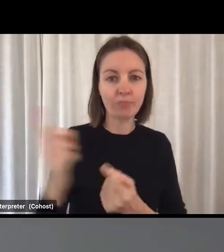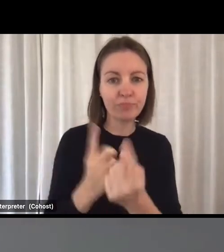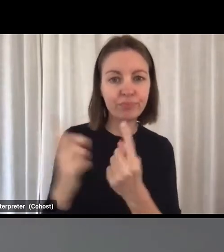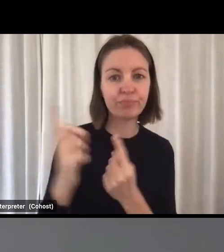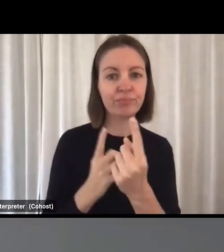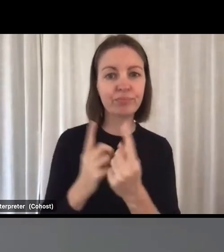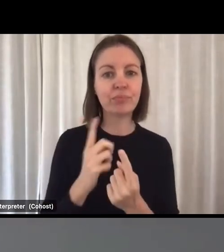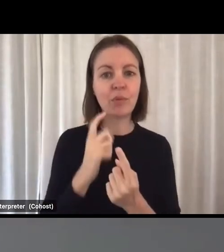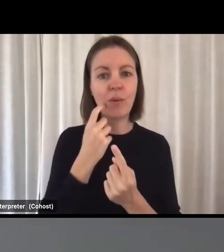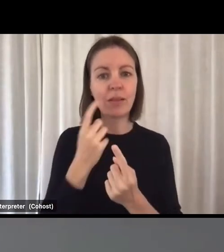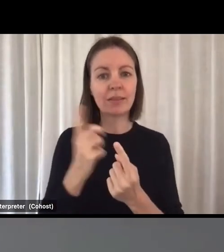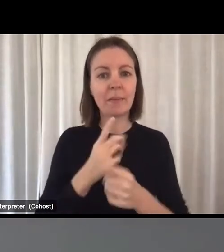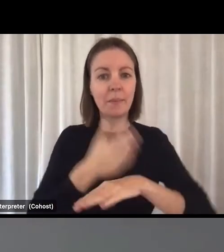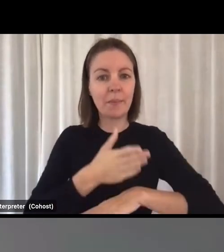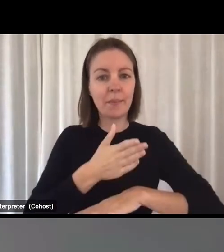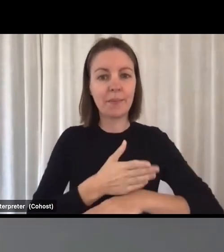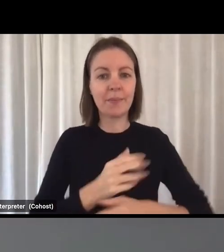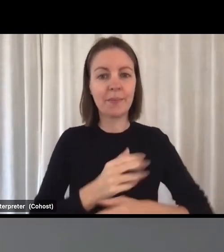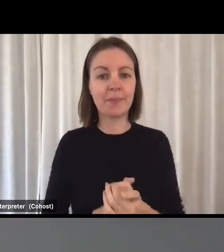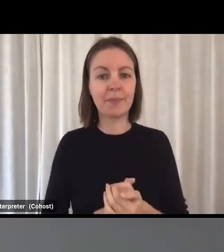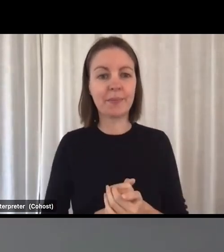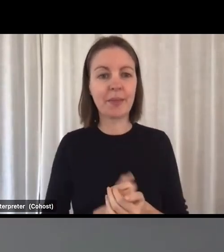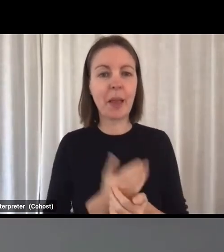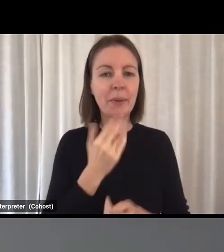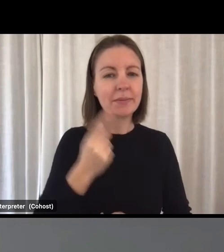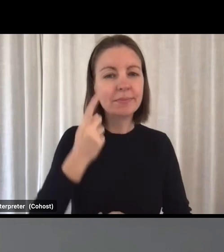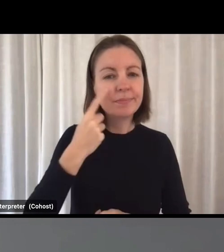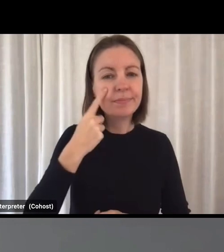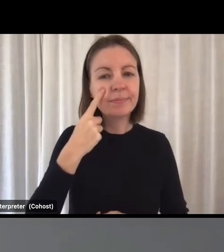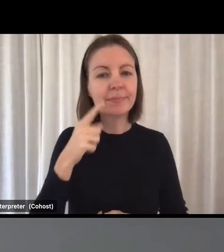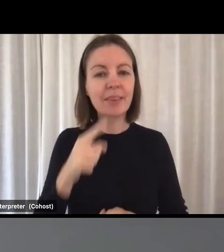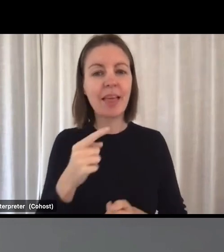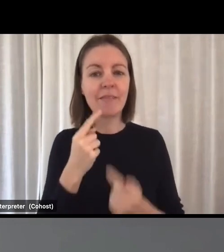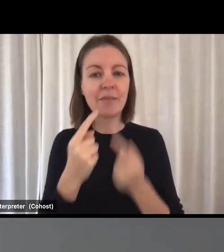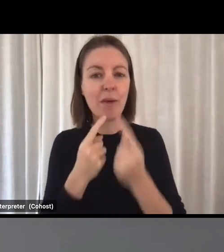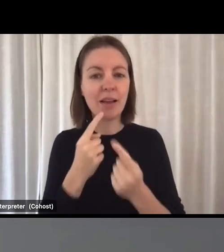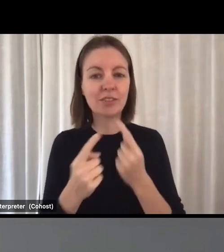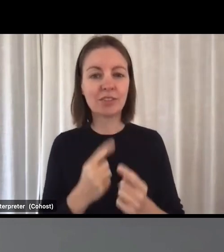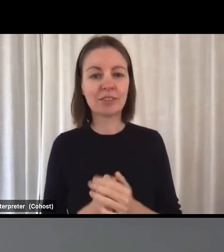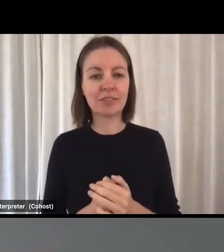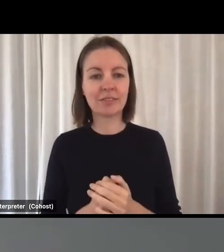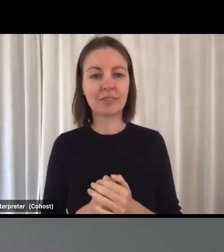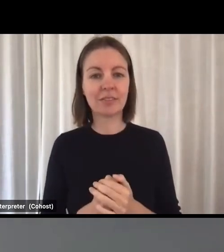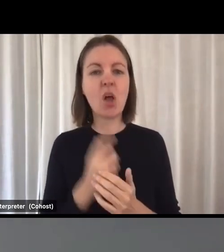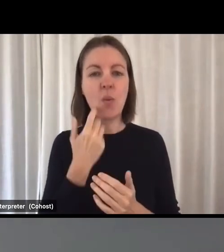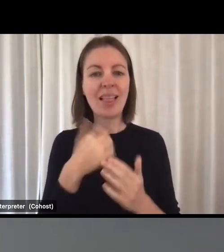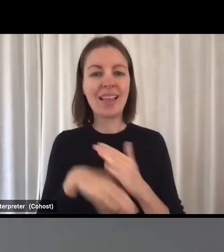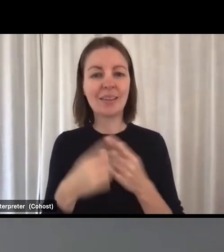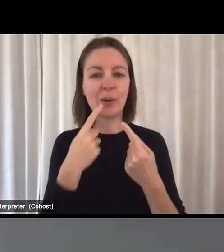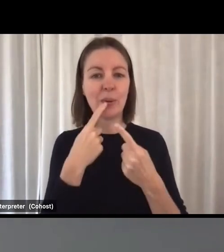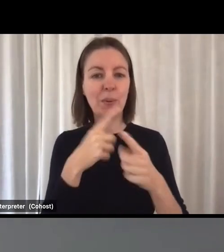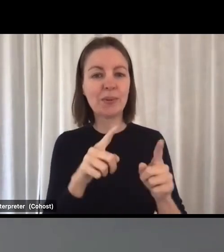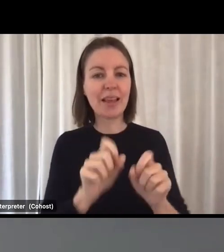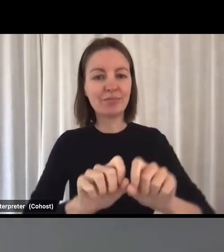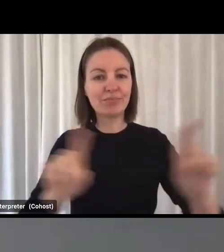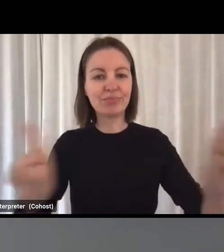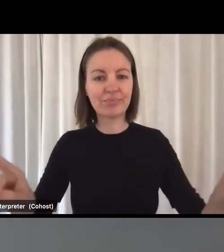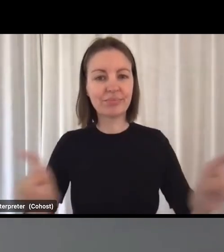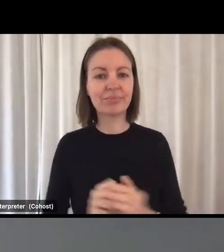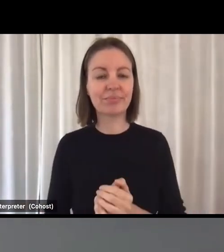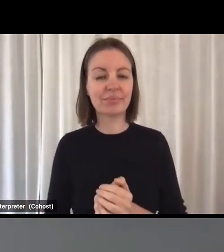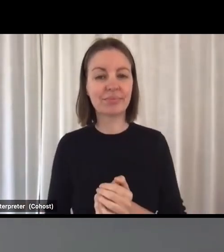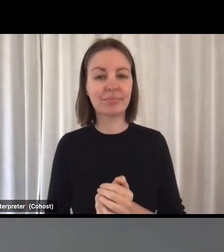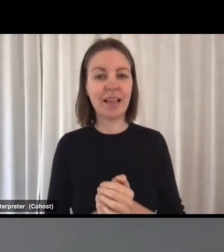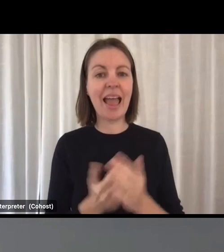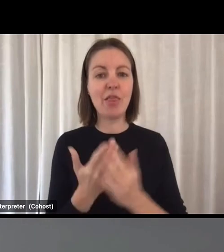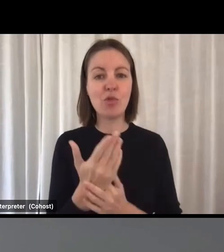So please, I want to encourage you to look out for the details about this webinar, which will come up in our newsletter and the engagement hub and through